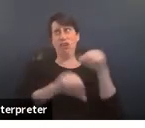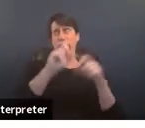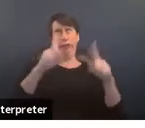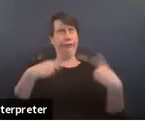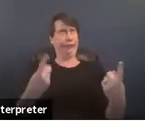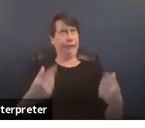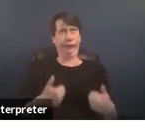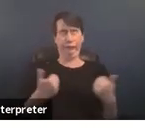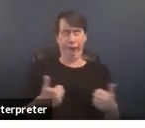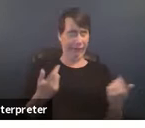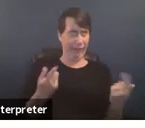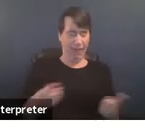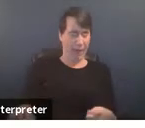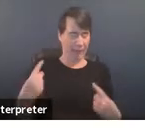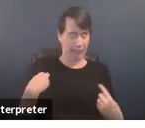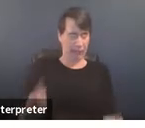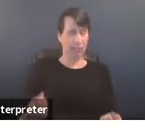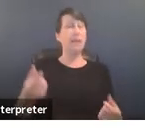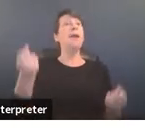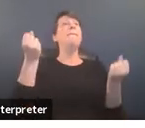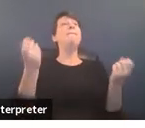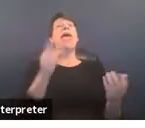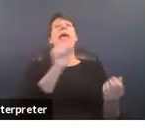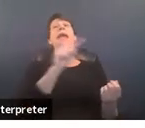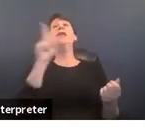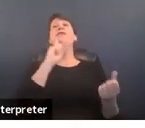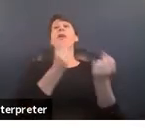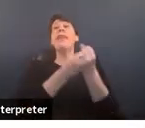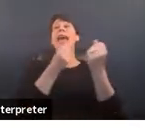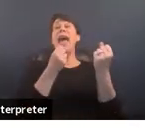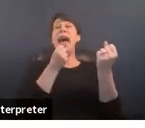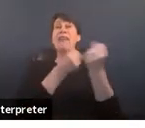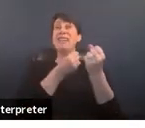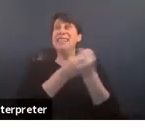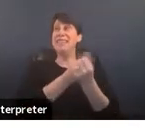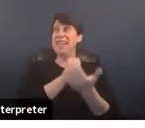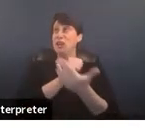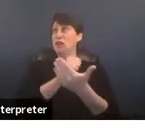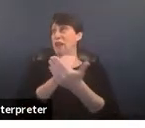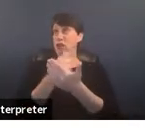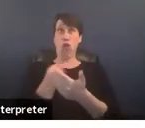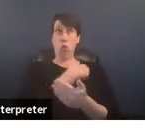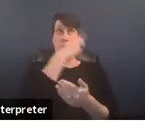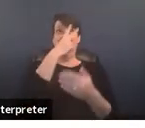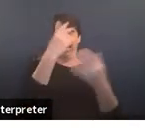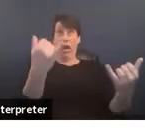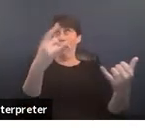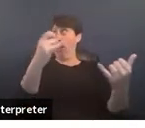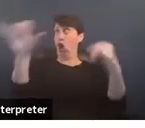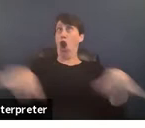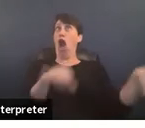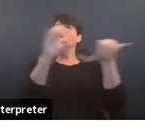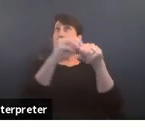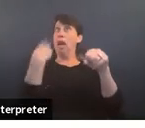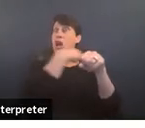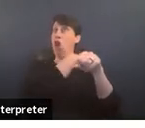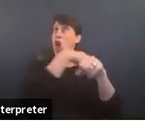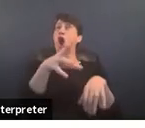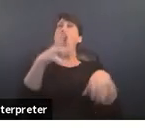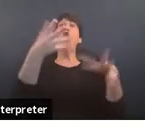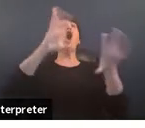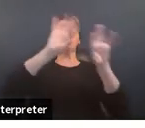surviving has existed many of the advocacy interventions that we see now that are common in our social services